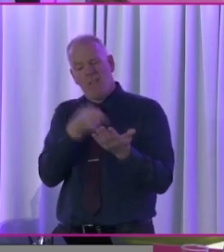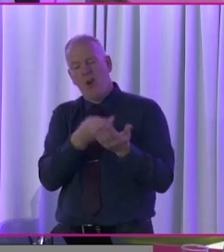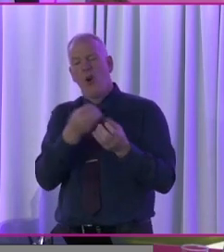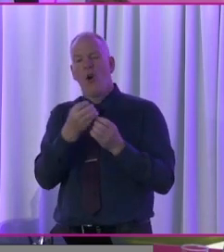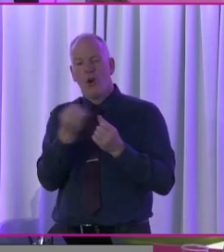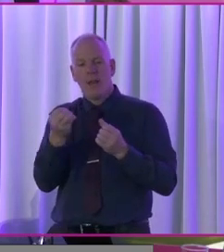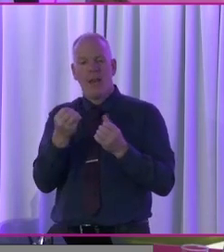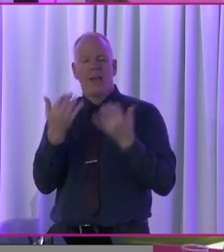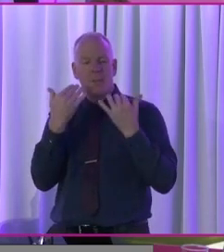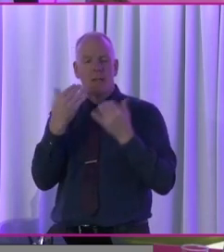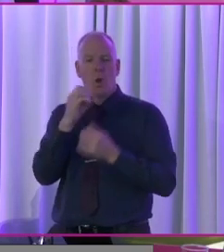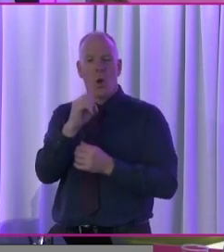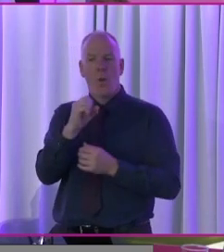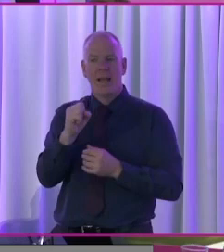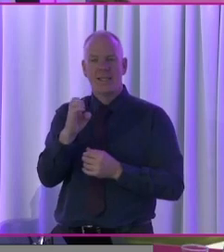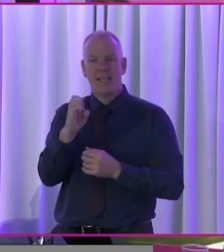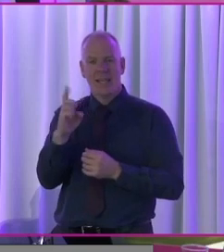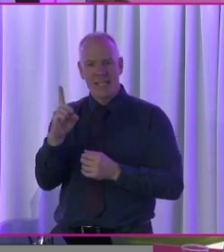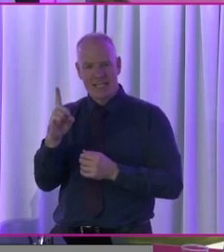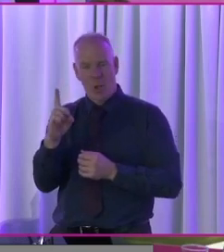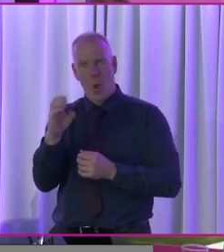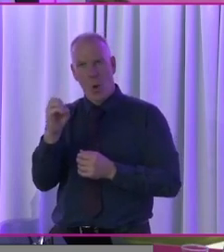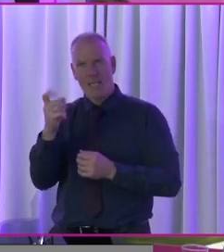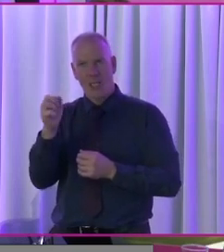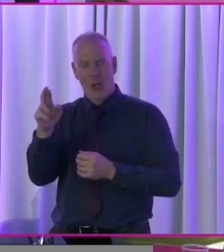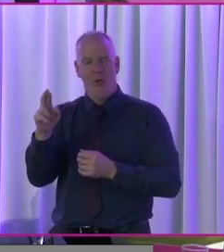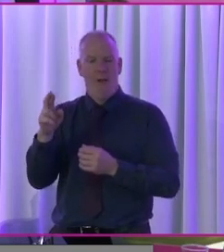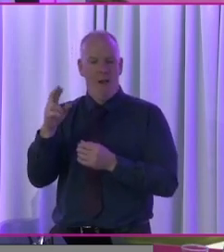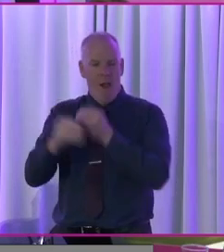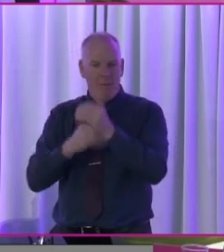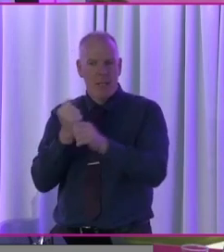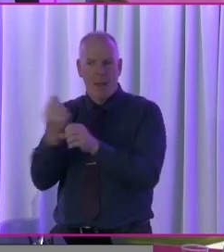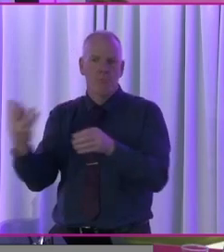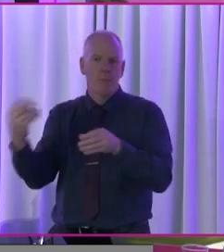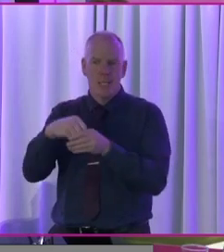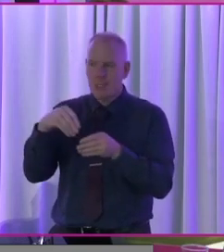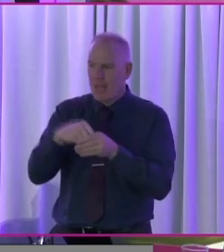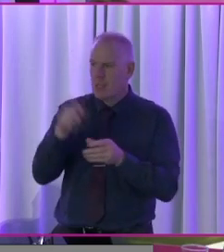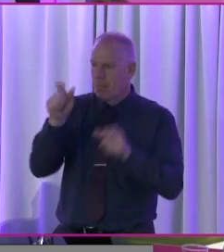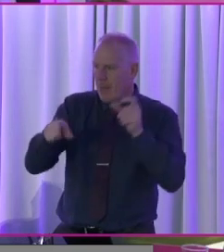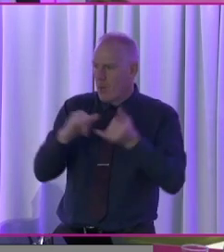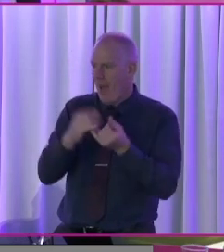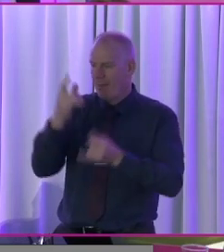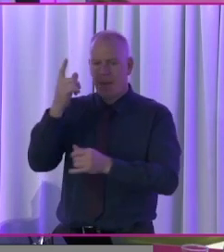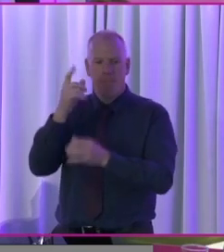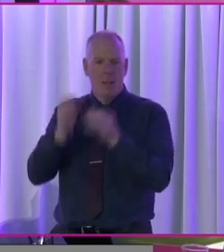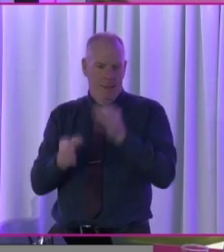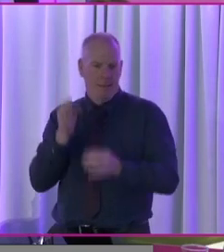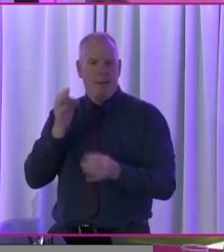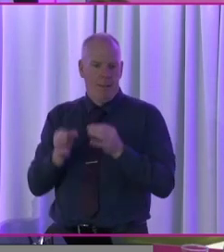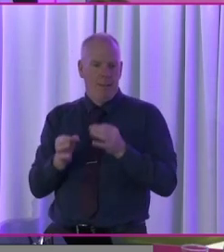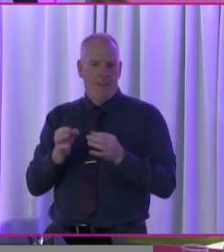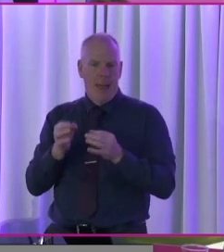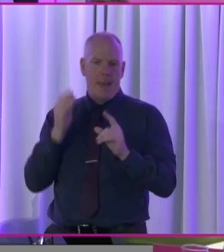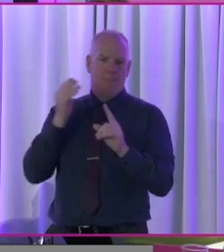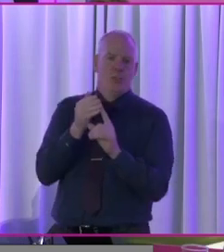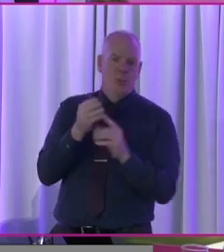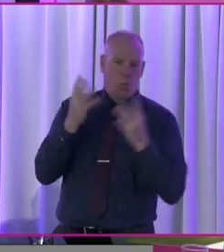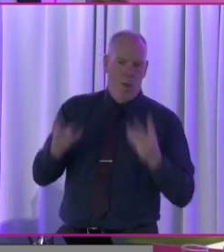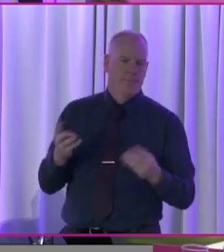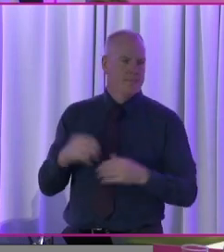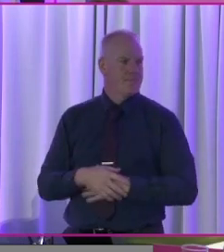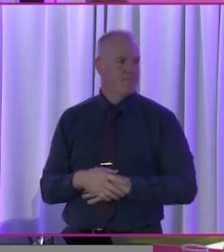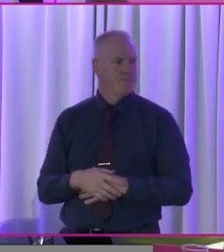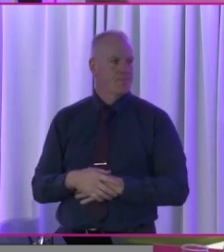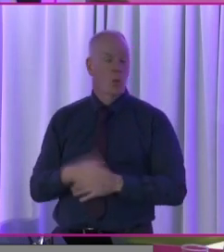the OSCE ODEER office, uh, on participation of persons with political, um, ambitions, et cetera.